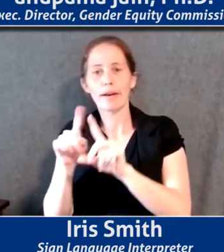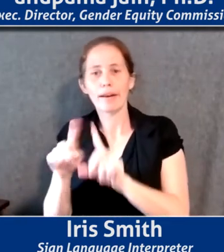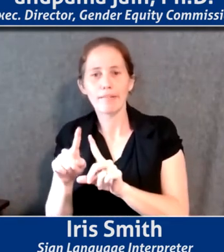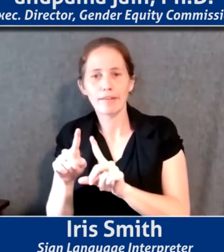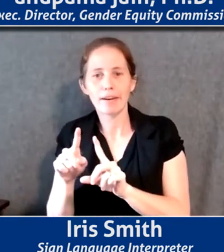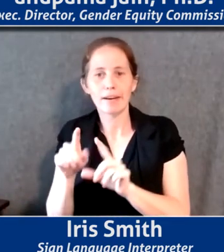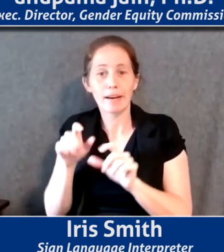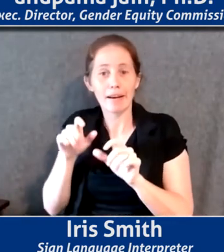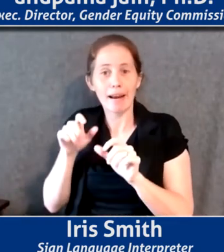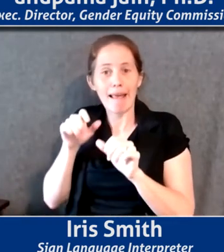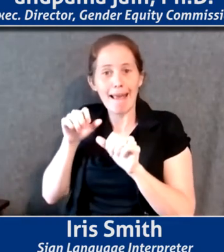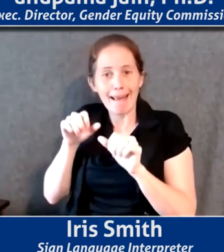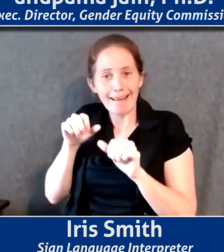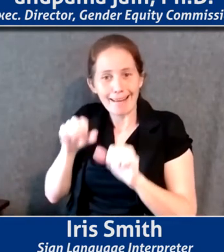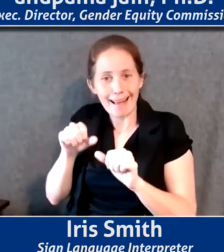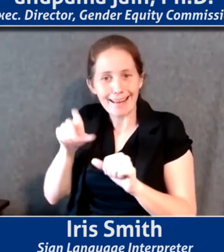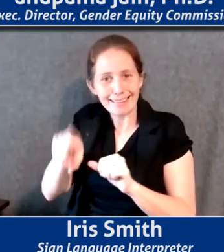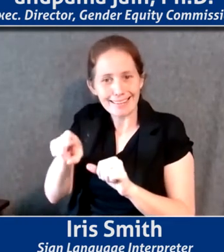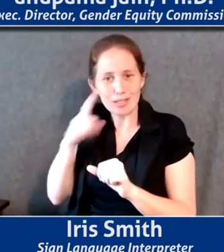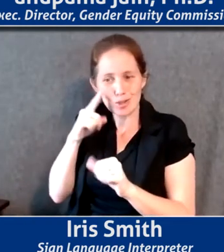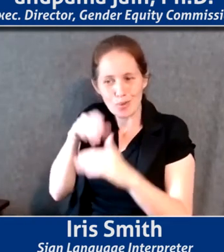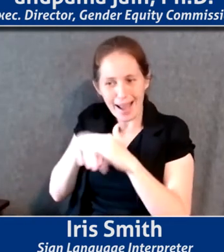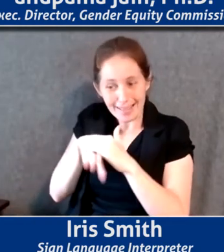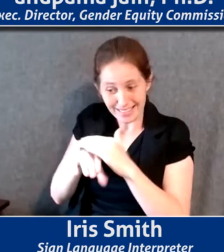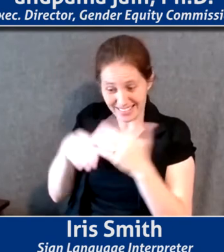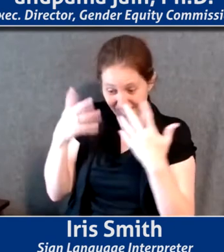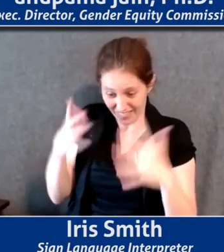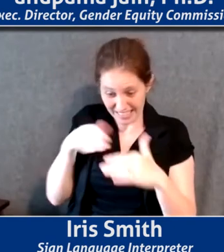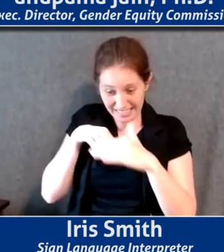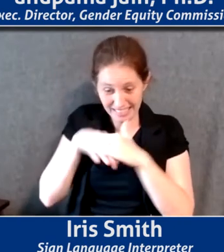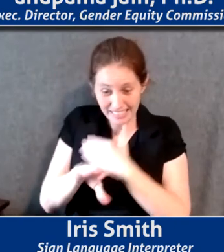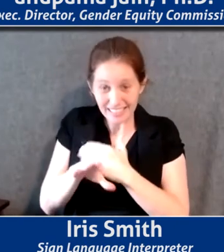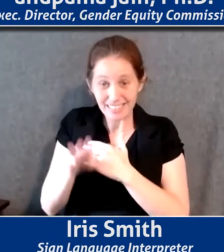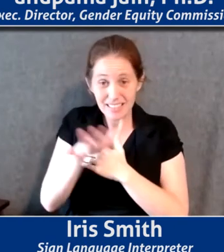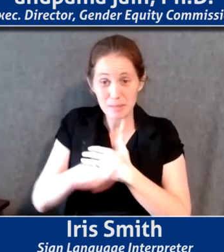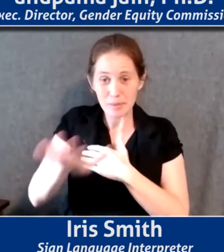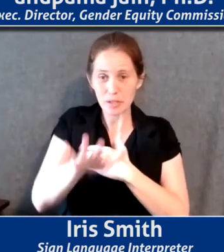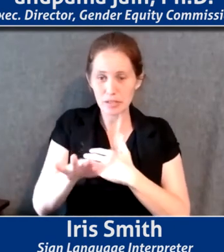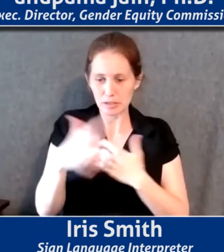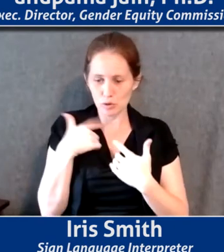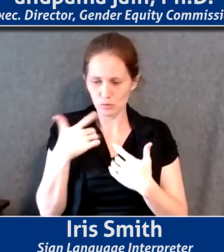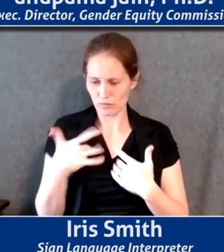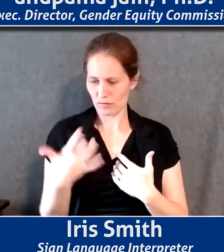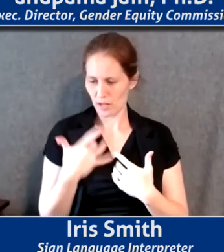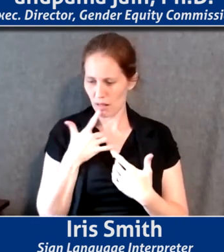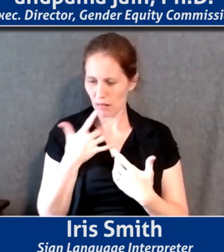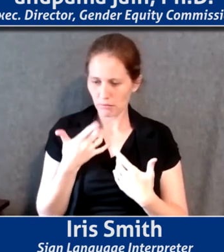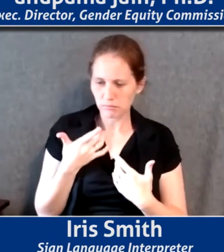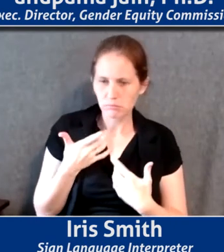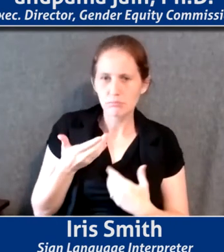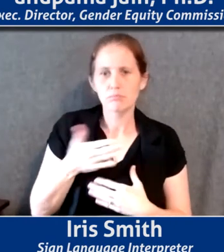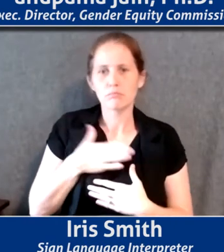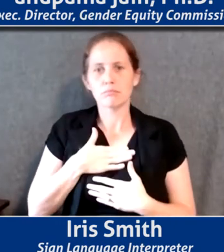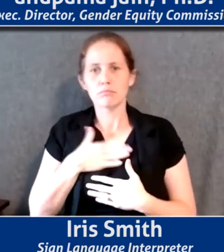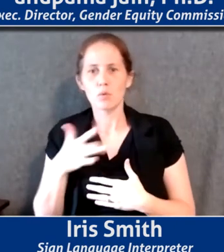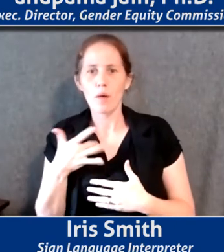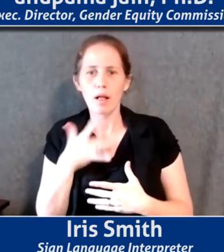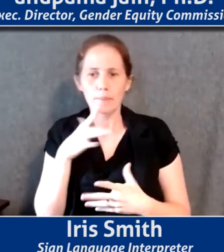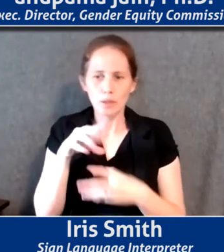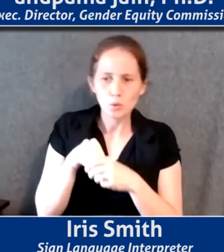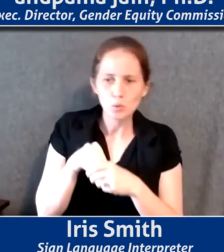to access the space? And then, once they're in the space, to have as welcomed and as accommodated an experience as possible.